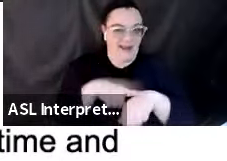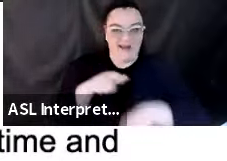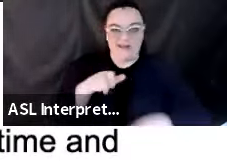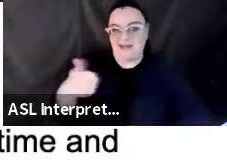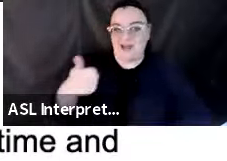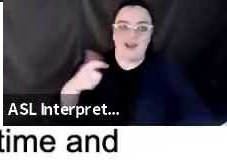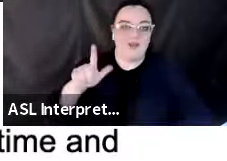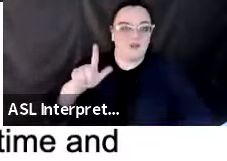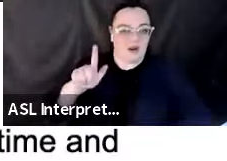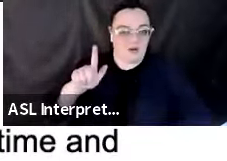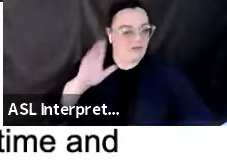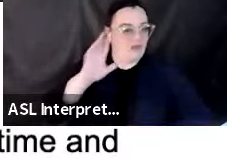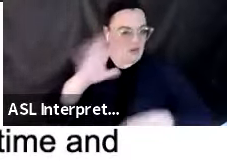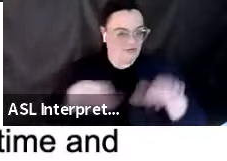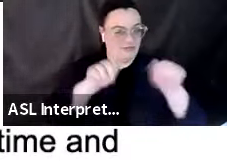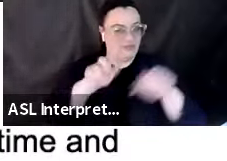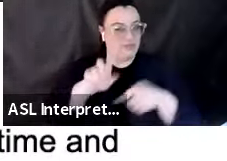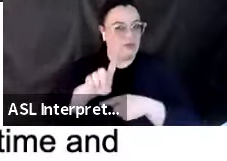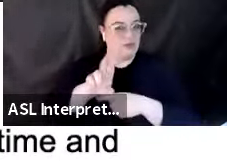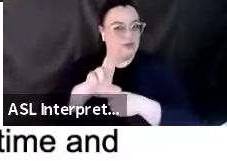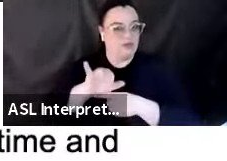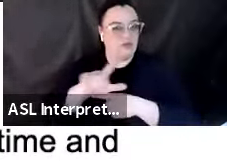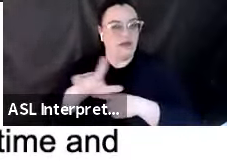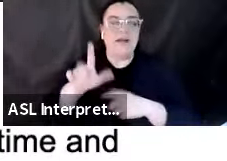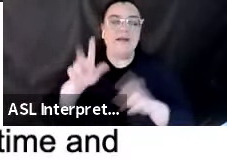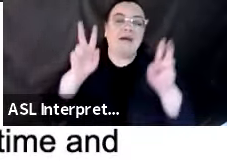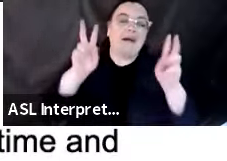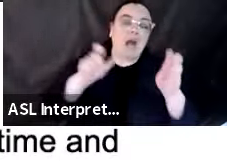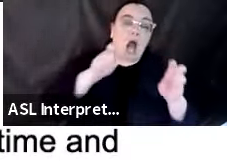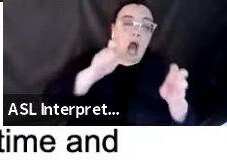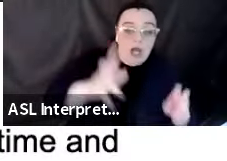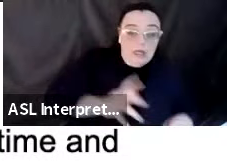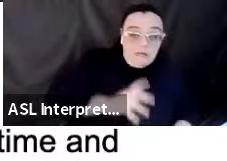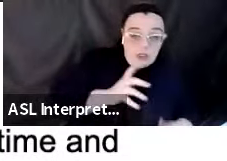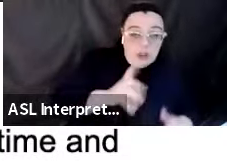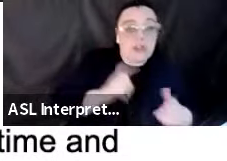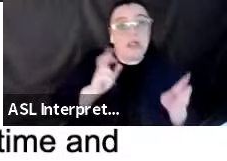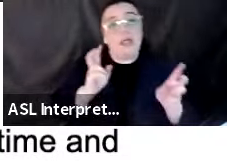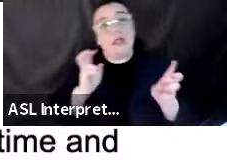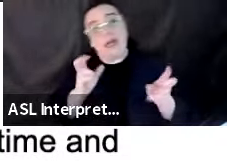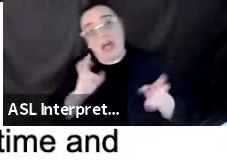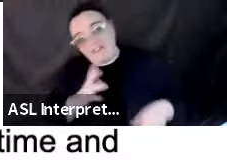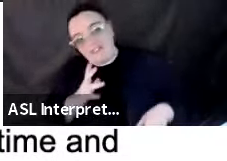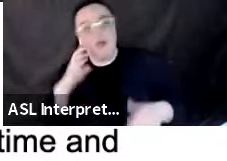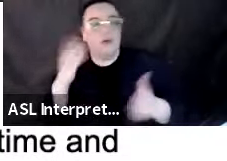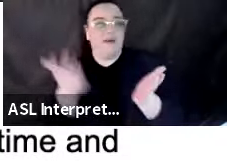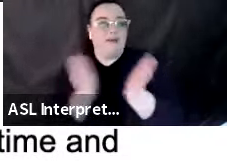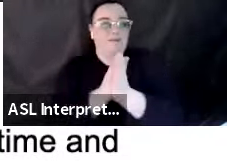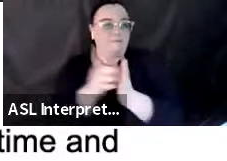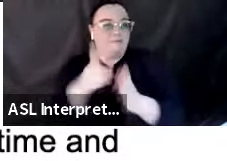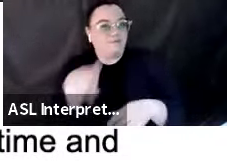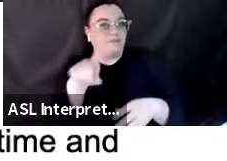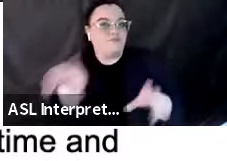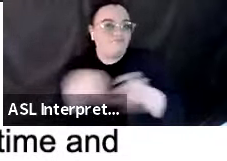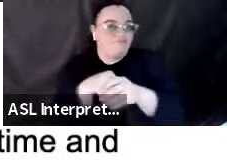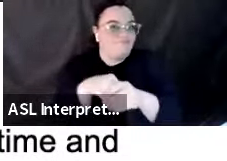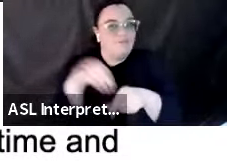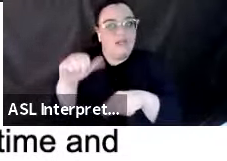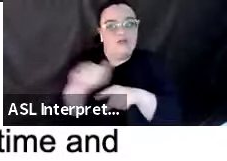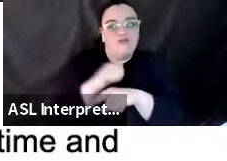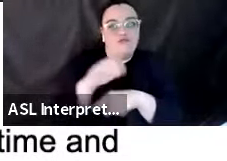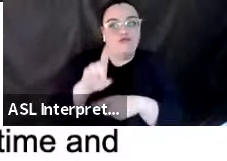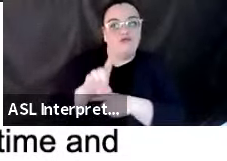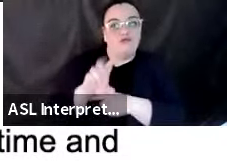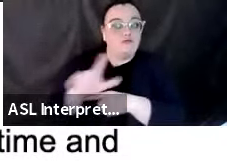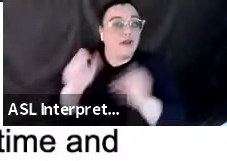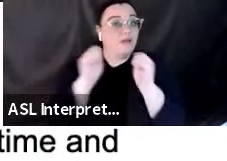time. Kind of unofficially, officially, we really encourage you to drill in the time that makes the most sense for you. But if you